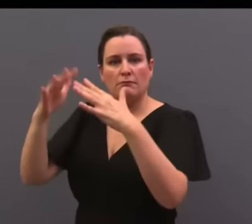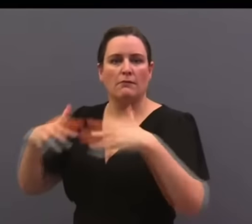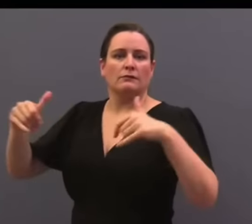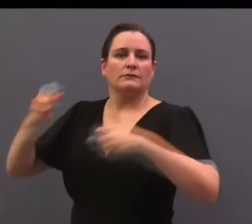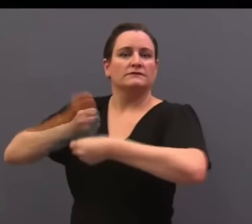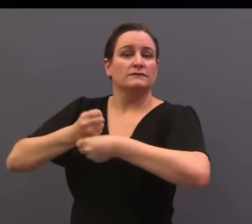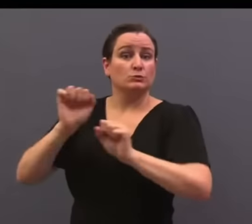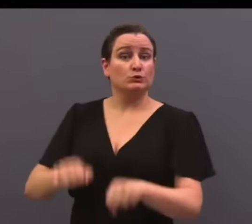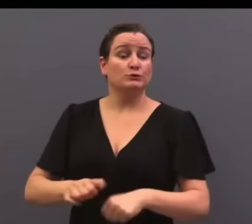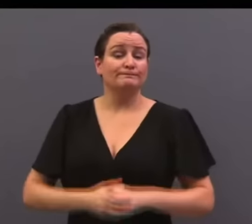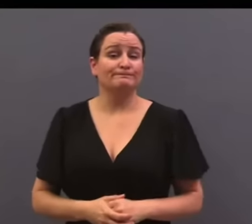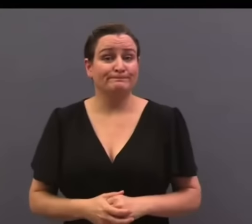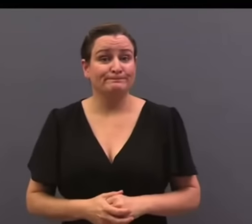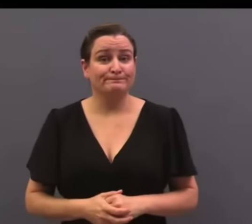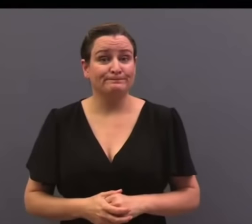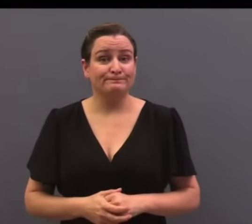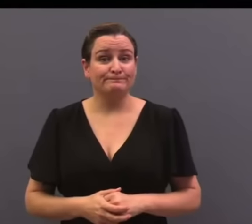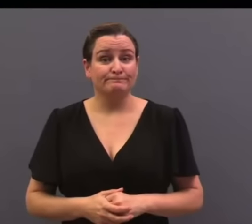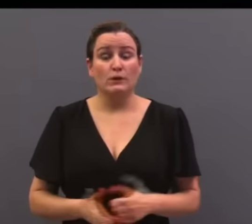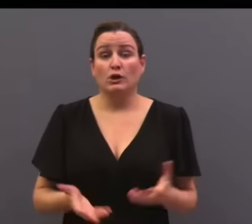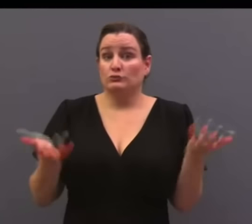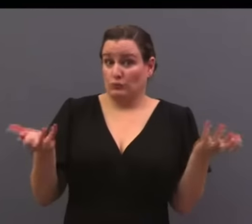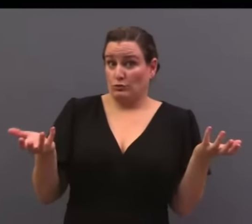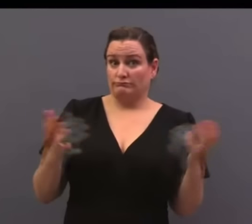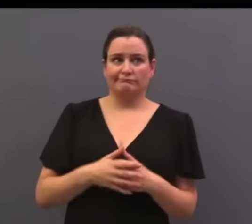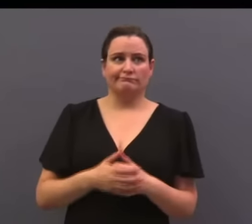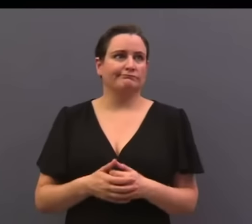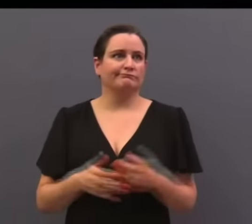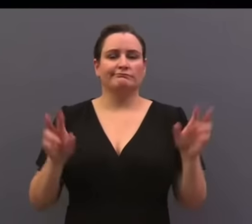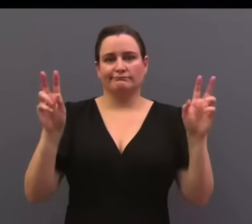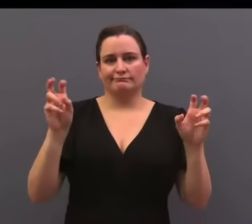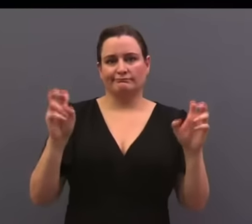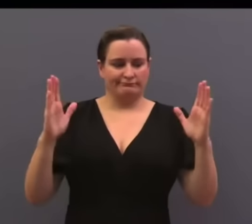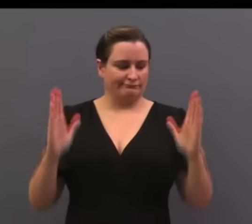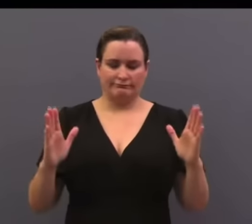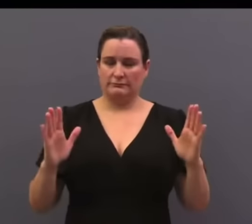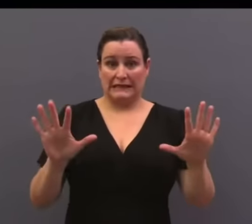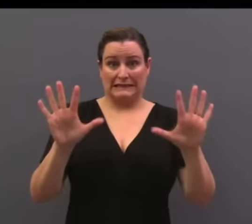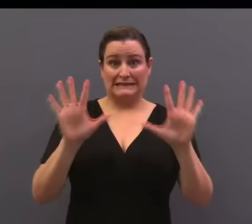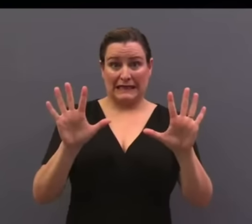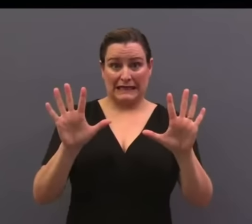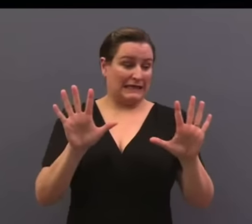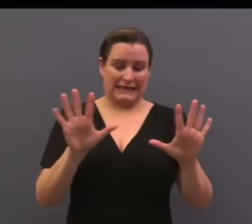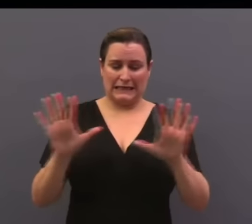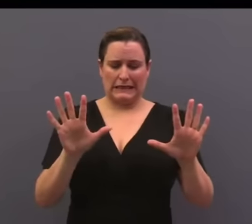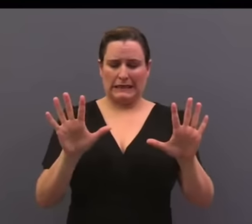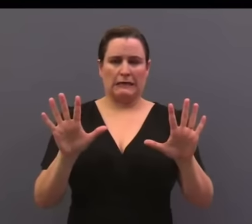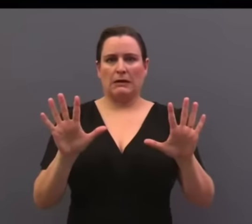if, for instance, the ANC gets six out of ten votes, ten people voted.